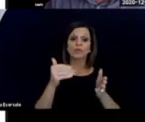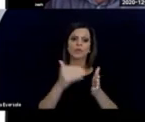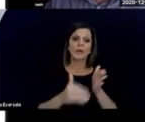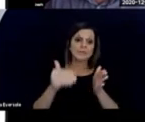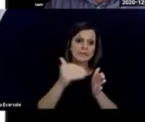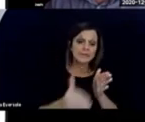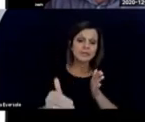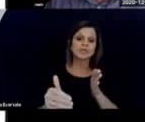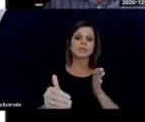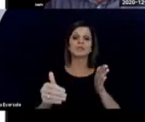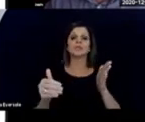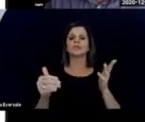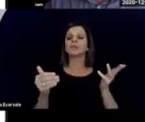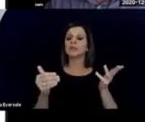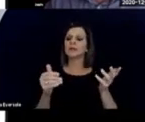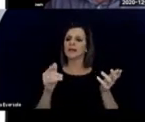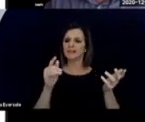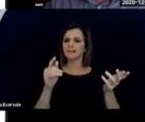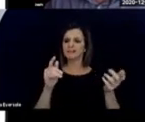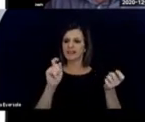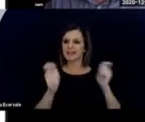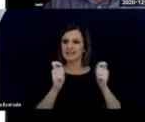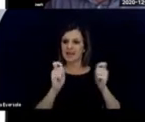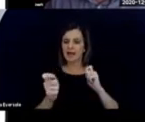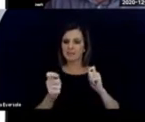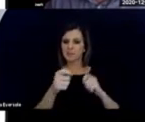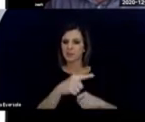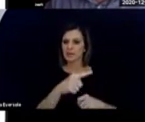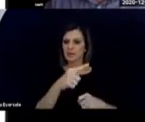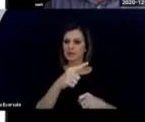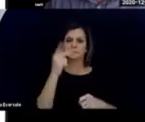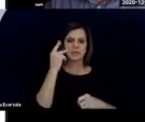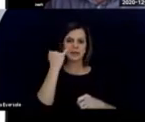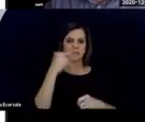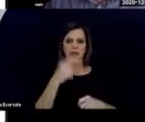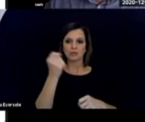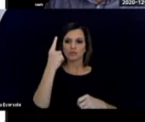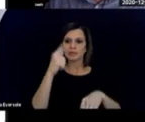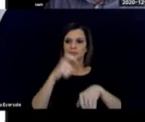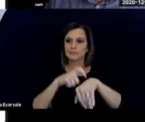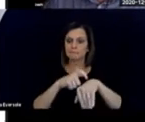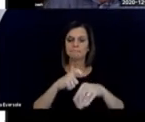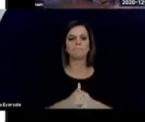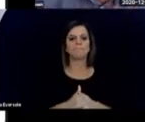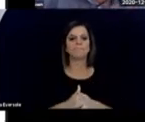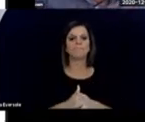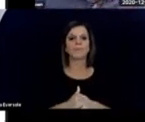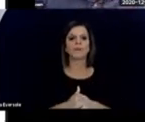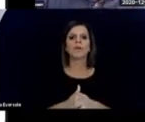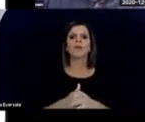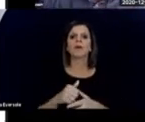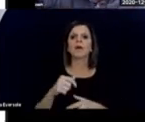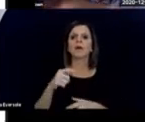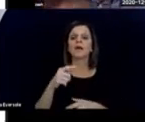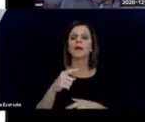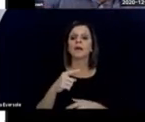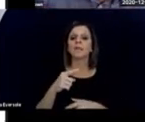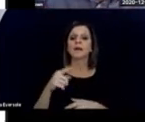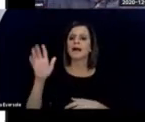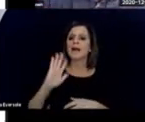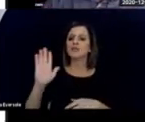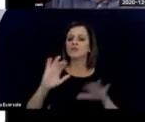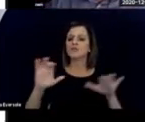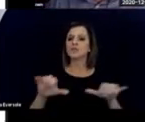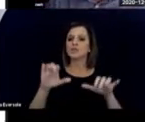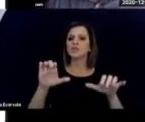of time passing. The concrete markers. I used to do circuit work with children, where we'd set up a